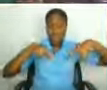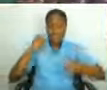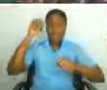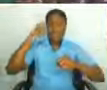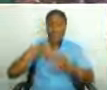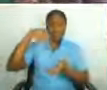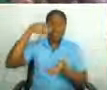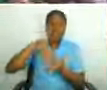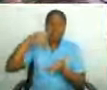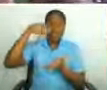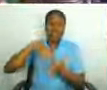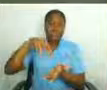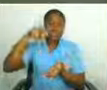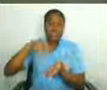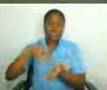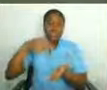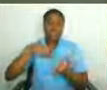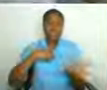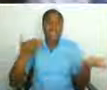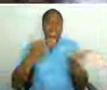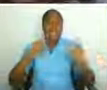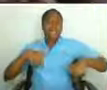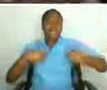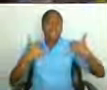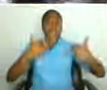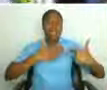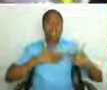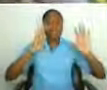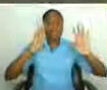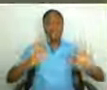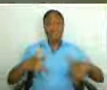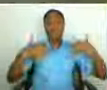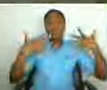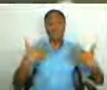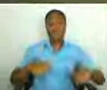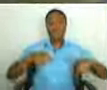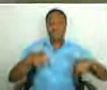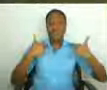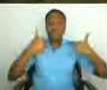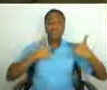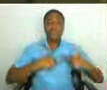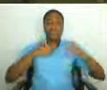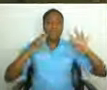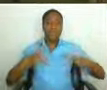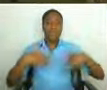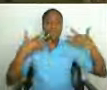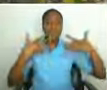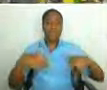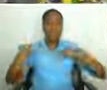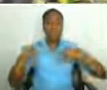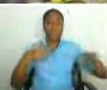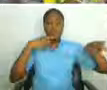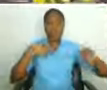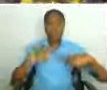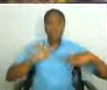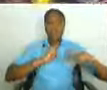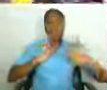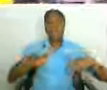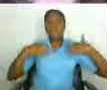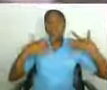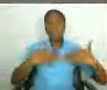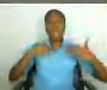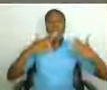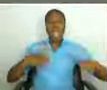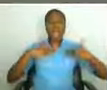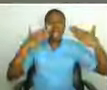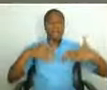two, jump, jump. I come out to live my life, jump around and live my life. Play your master. Live my life, I'm